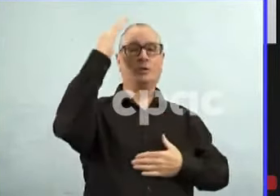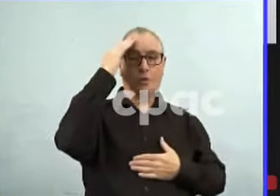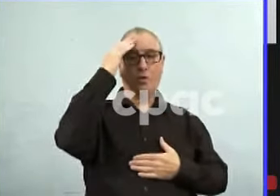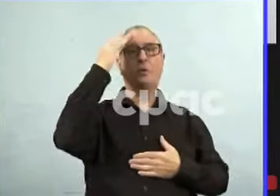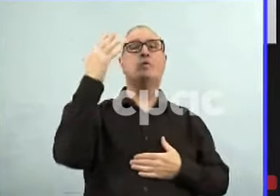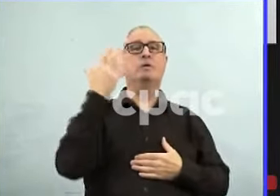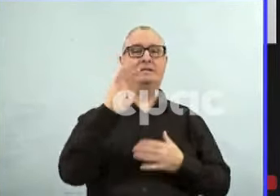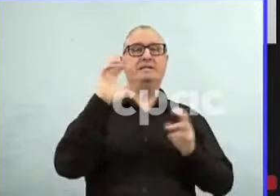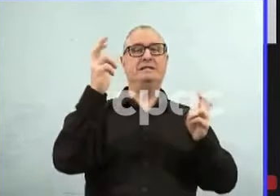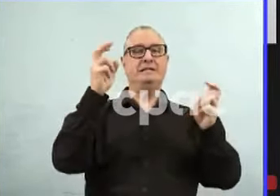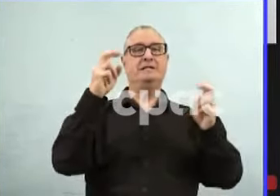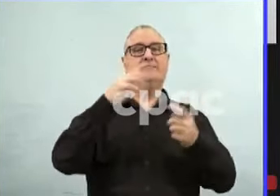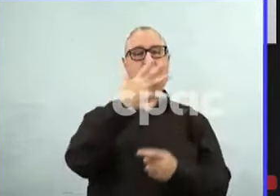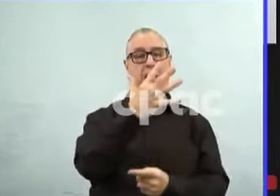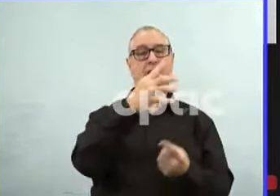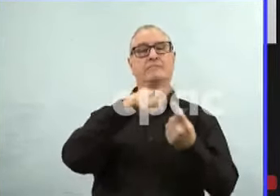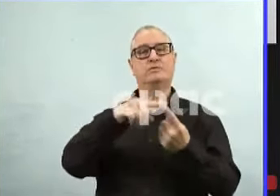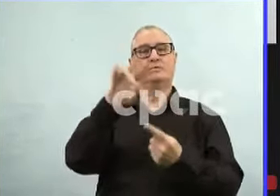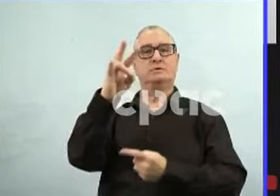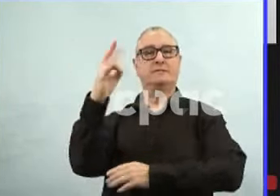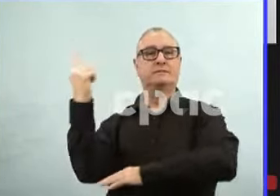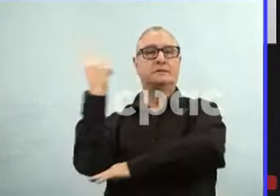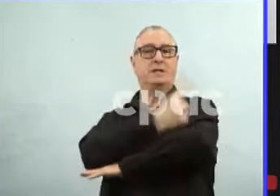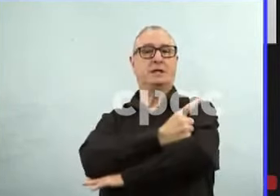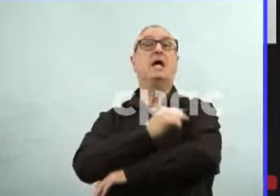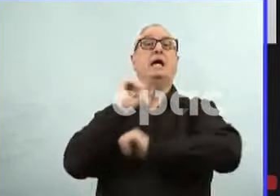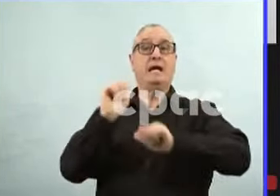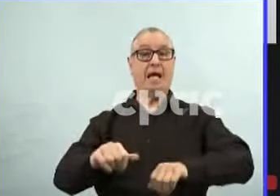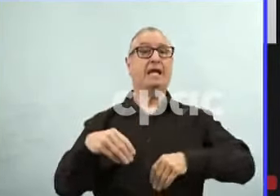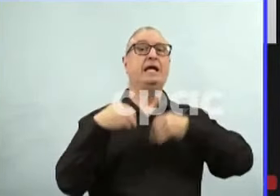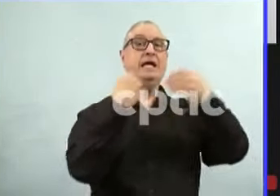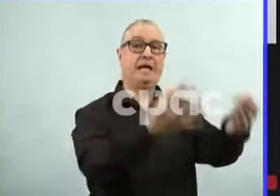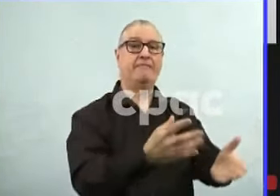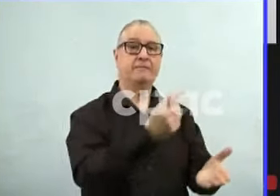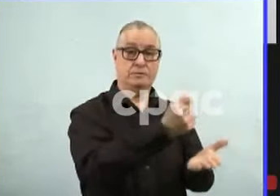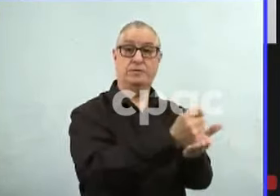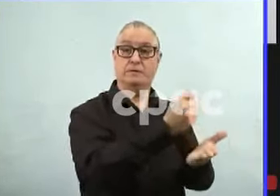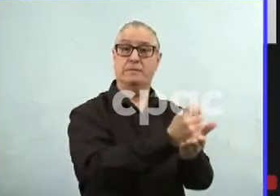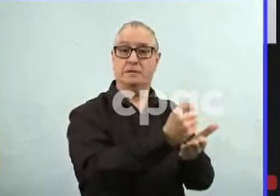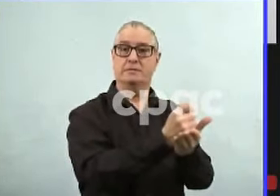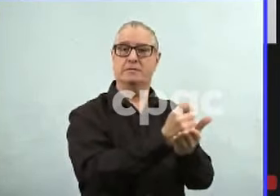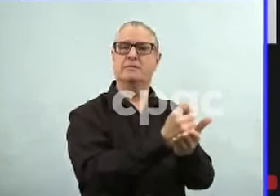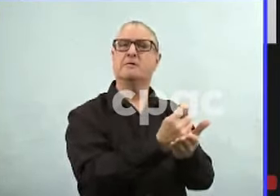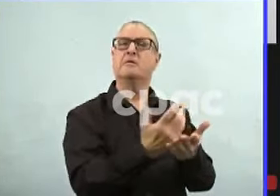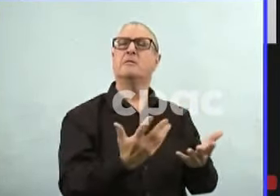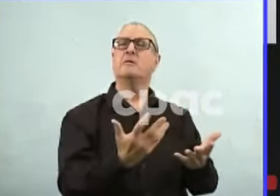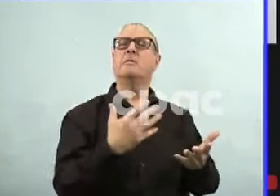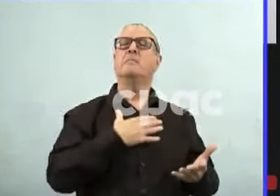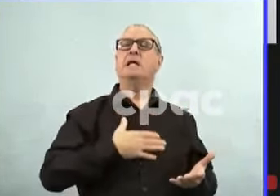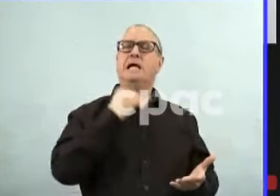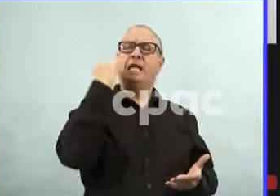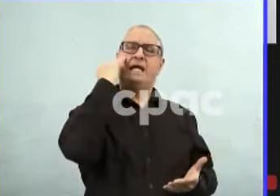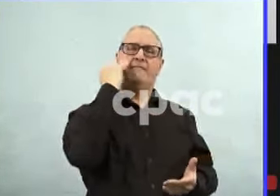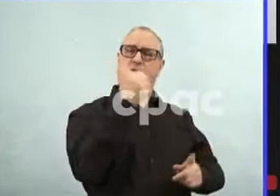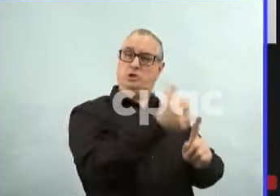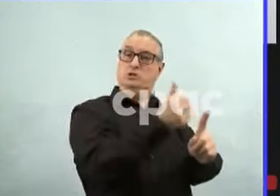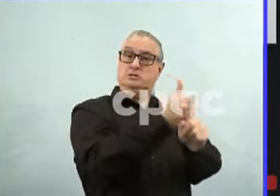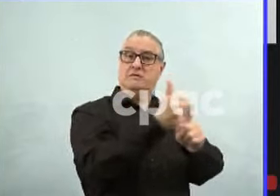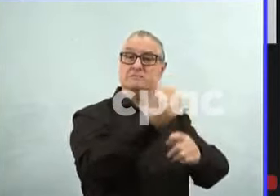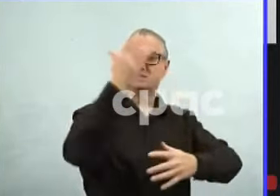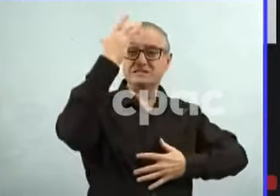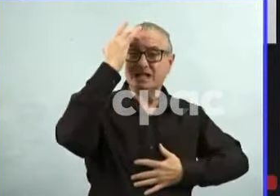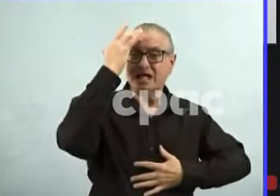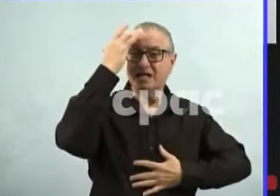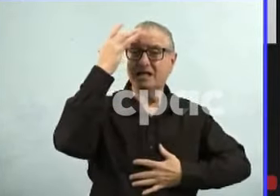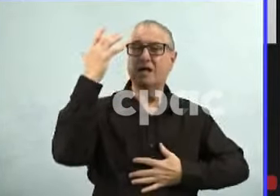Manitobans are encouraged to seek testing as soon as symptoms develop and to contact their healthcare provider, doctor or HealthLink's